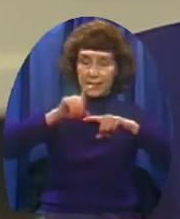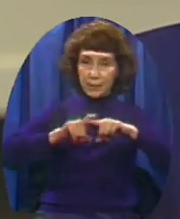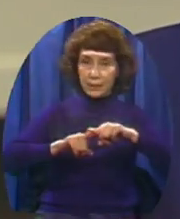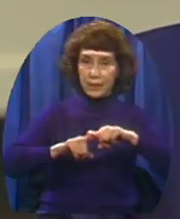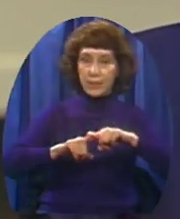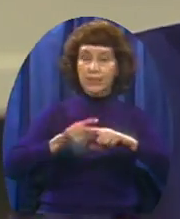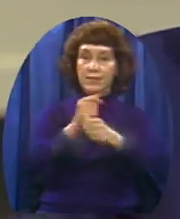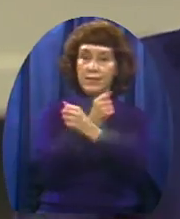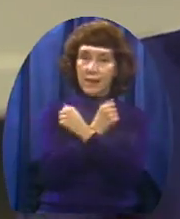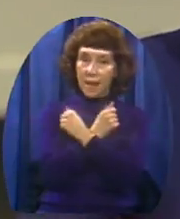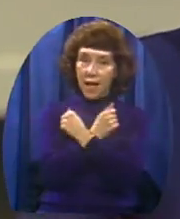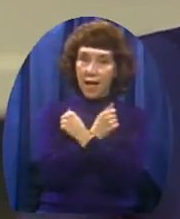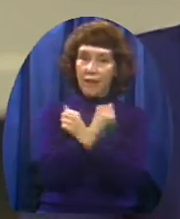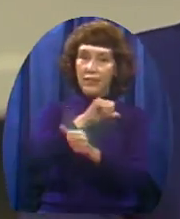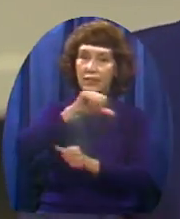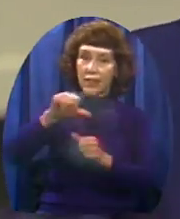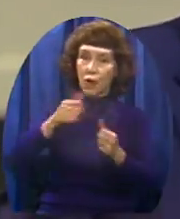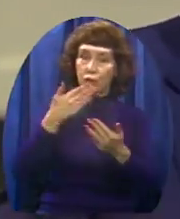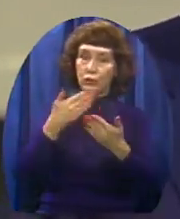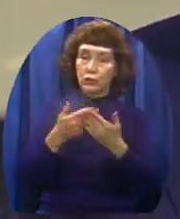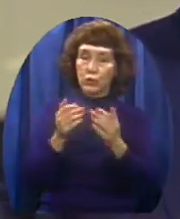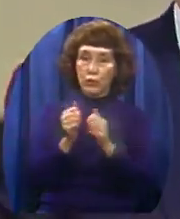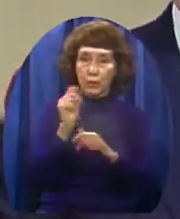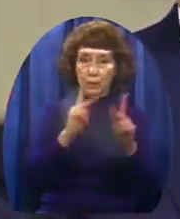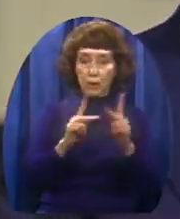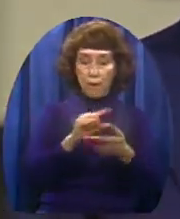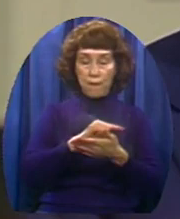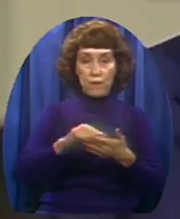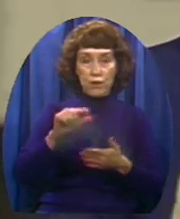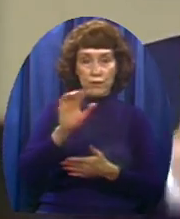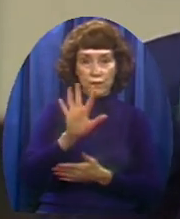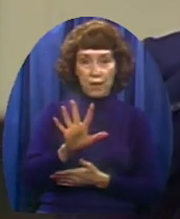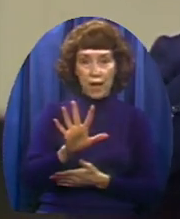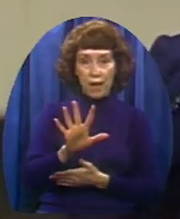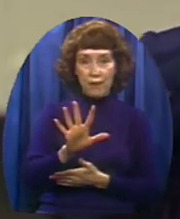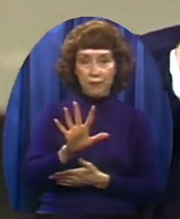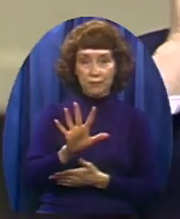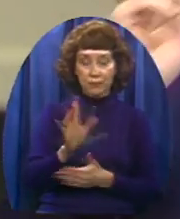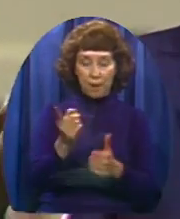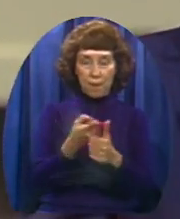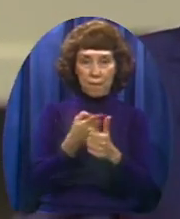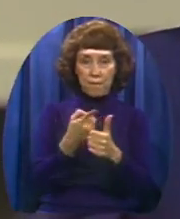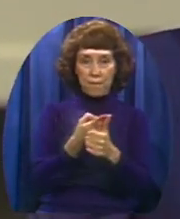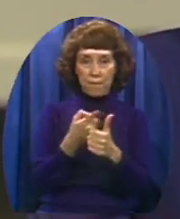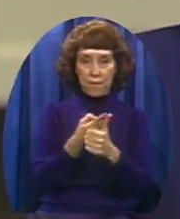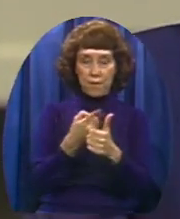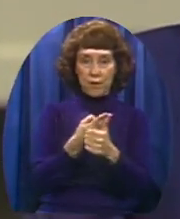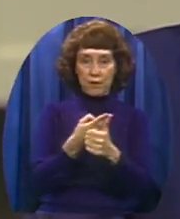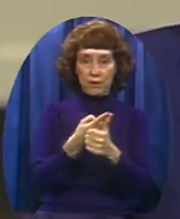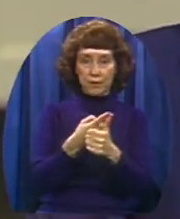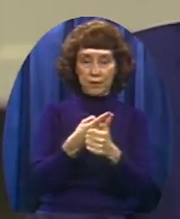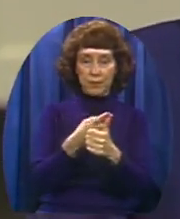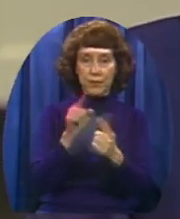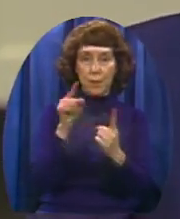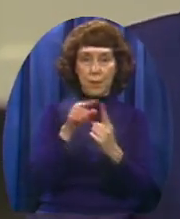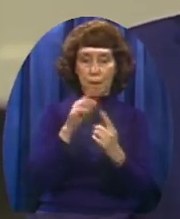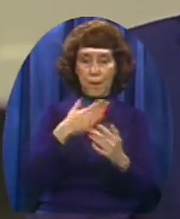And get along with people Now in verse 5 I have point one of my message for chapter 25